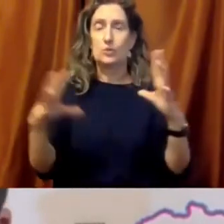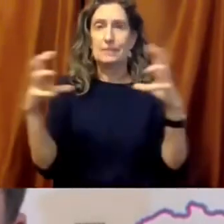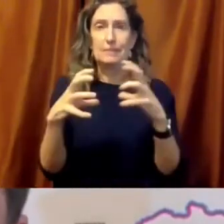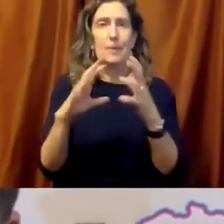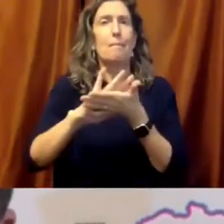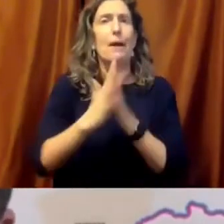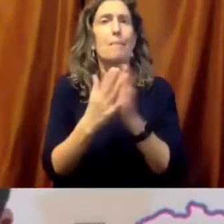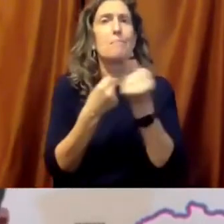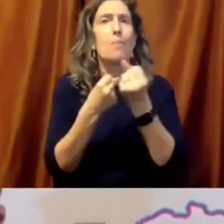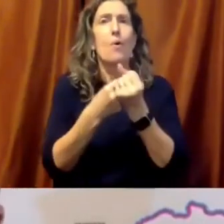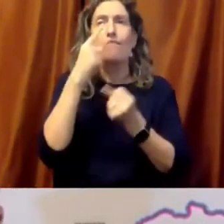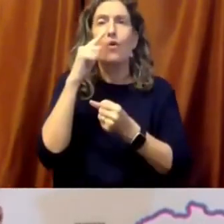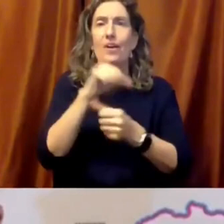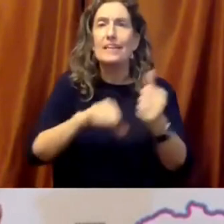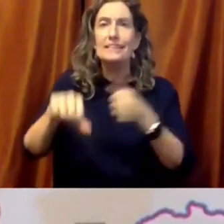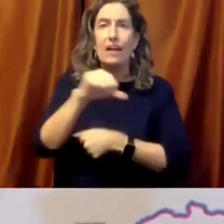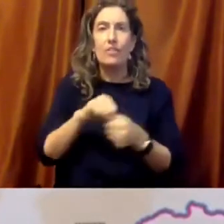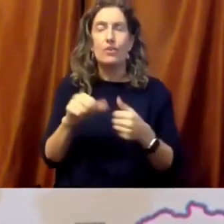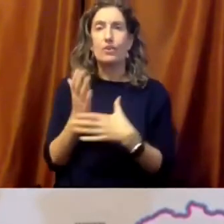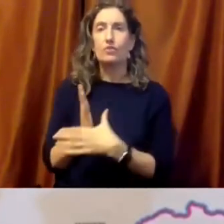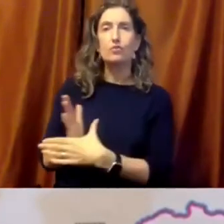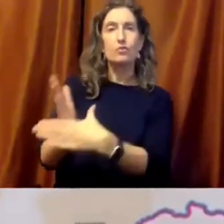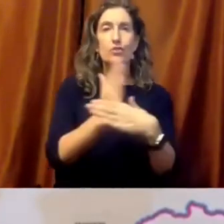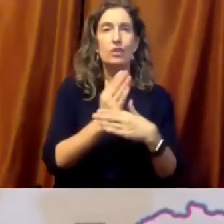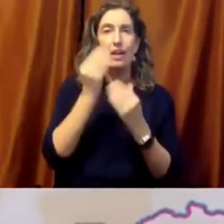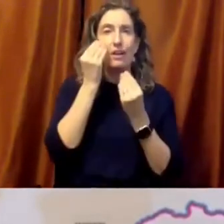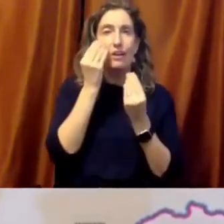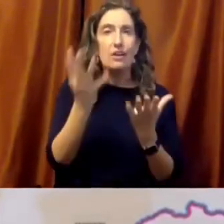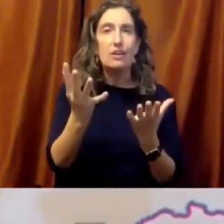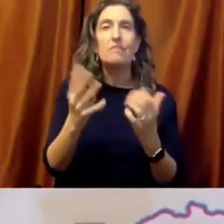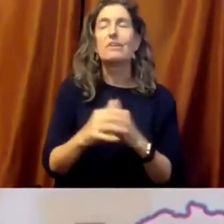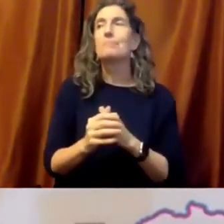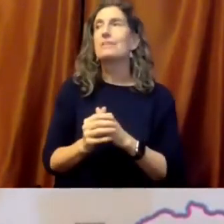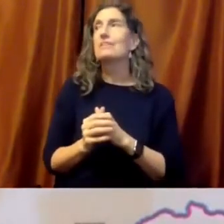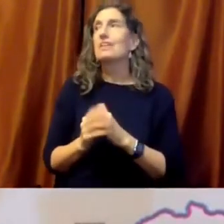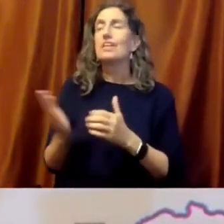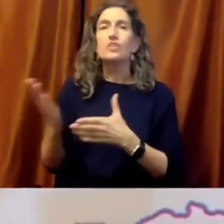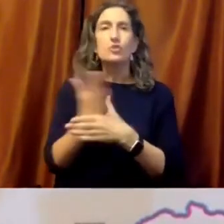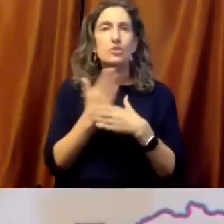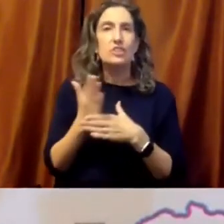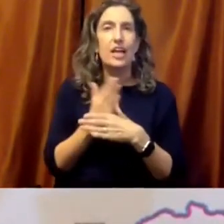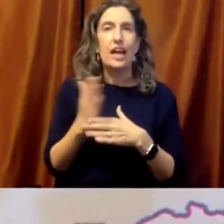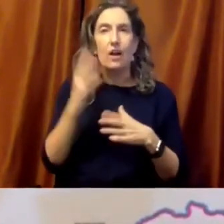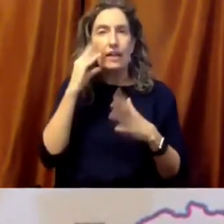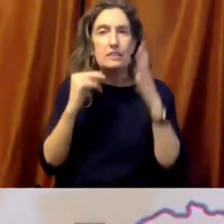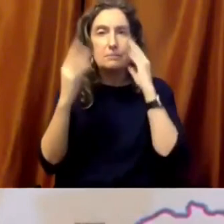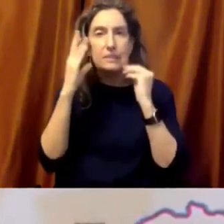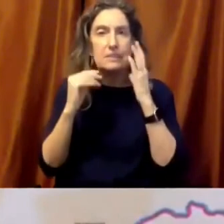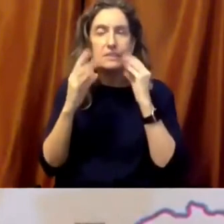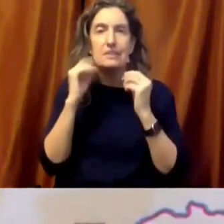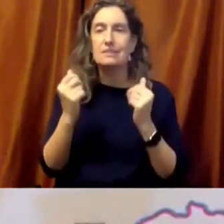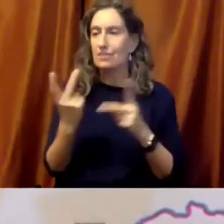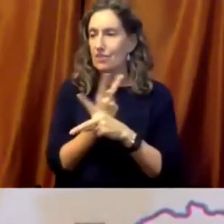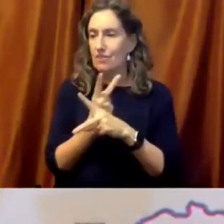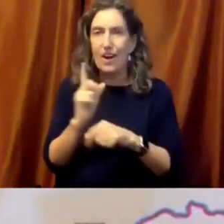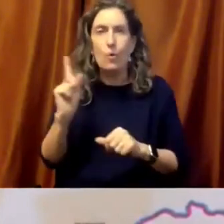advice, and spaces to share experiences and work together. In many countries, unions have also been instrumental